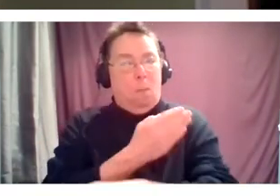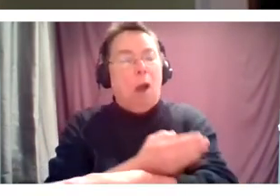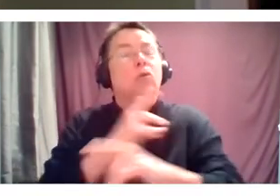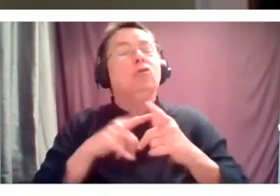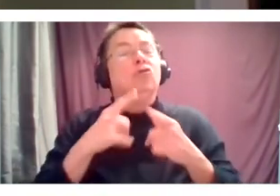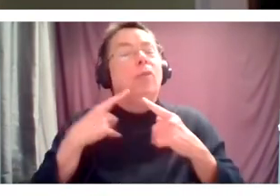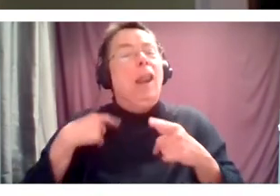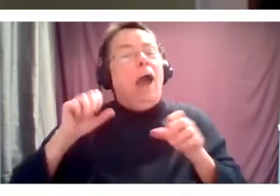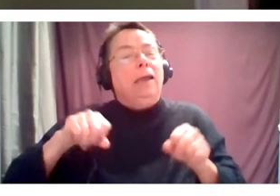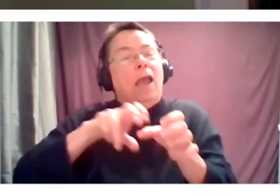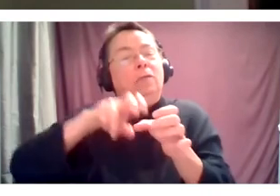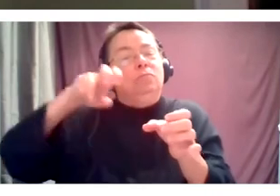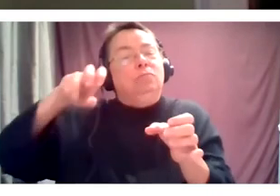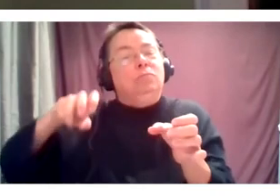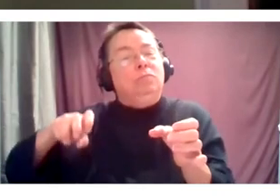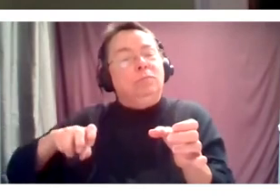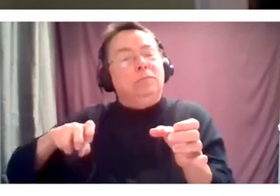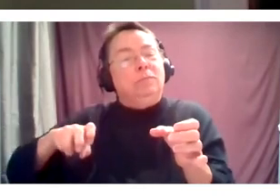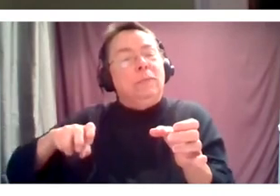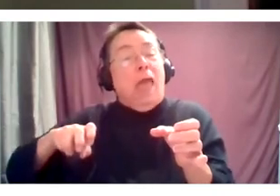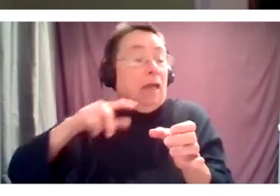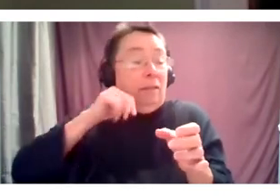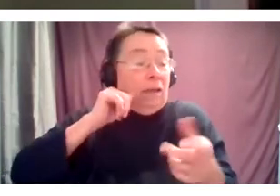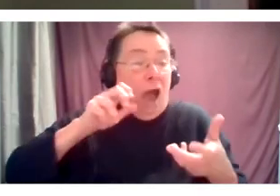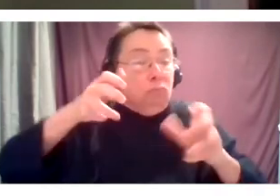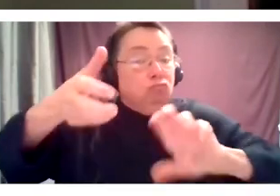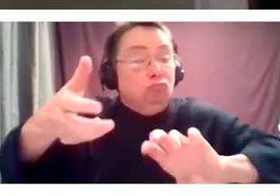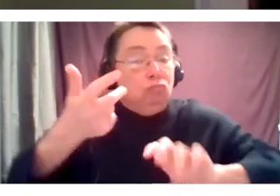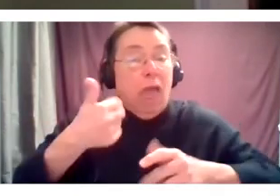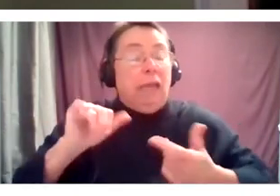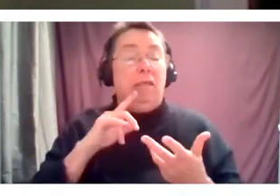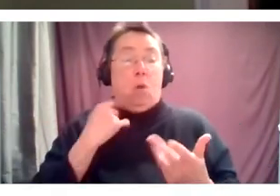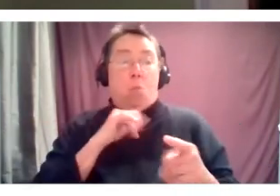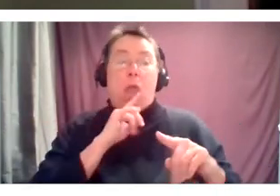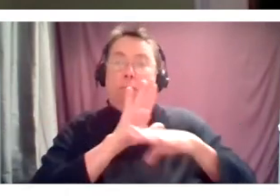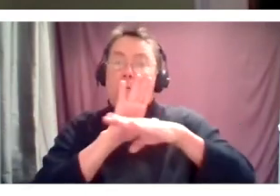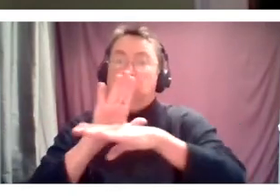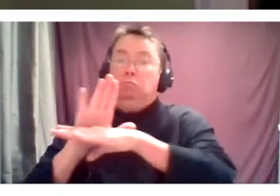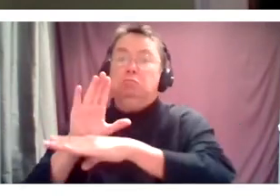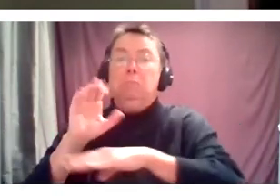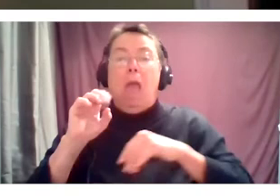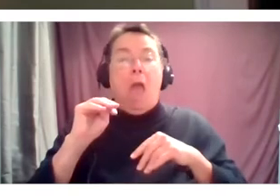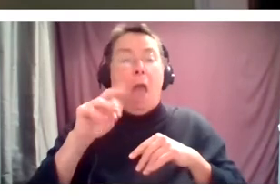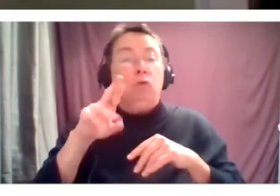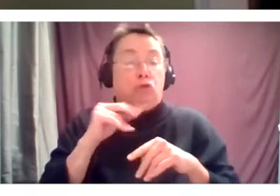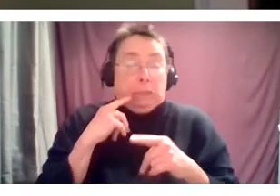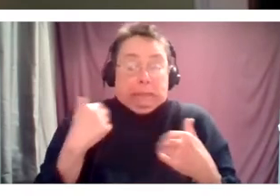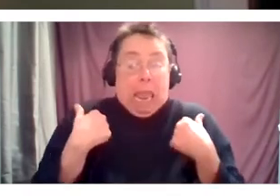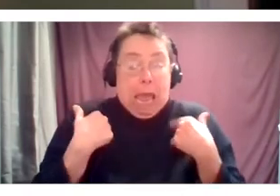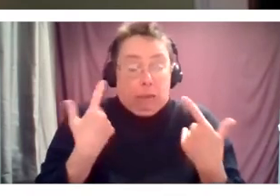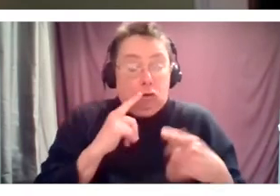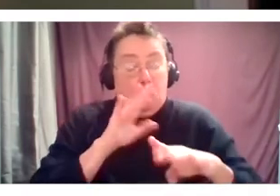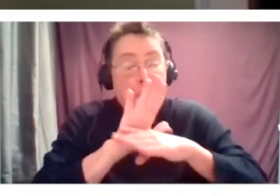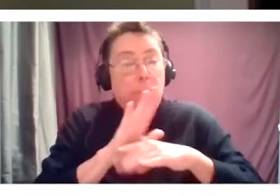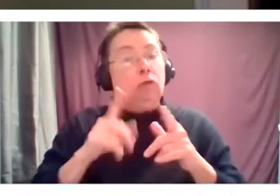any, um, sort of wobble in, in the commitments that, that Arts Emerson has had all along in this work. Um, and, uh, so I, I